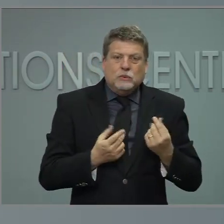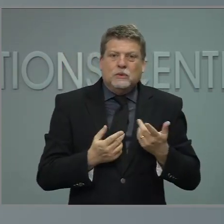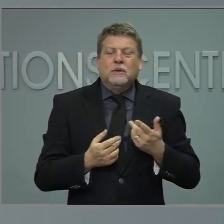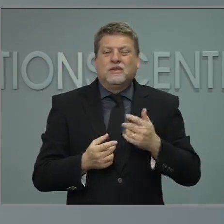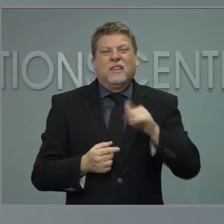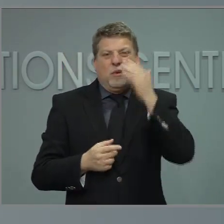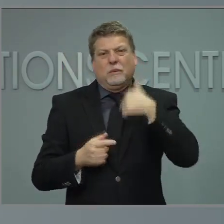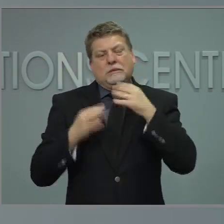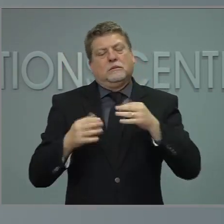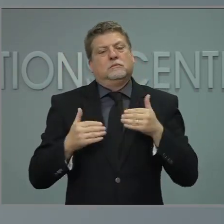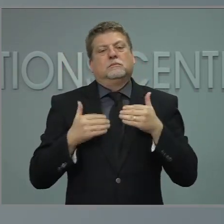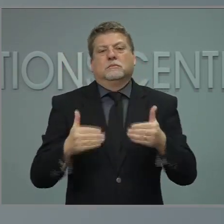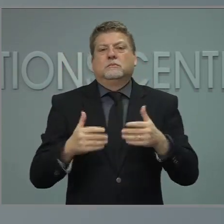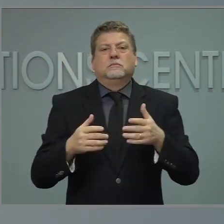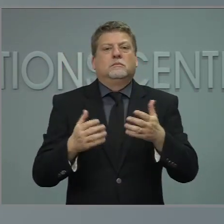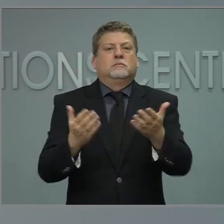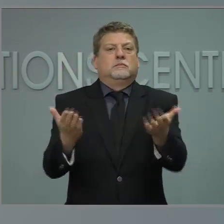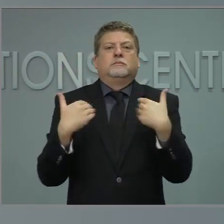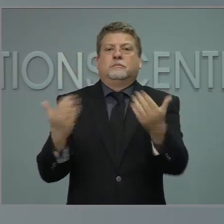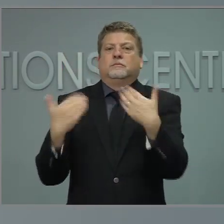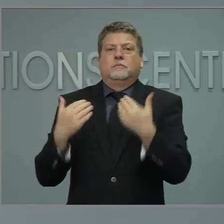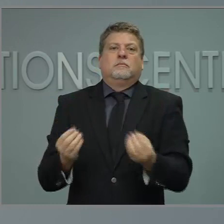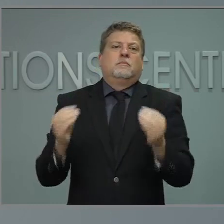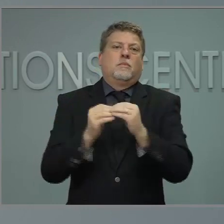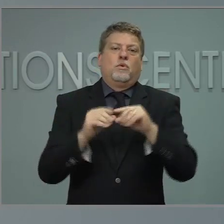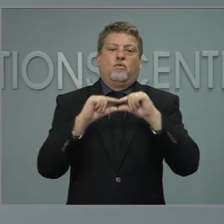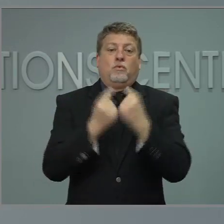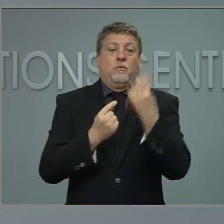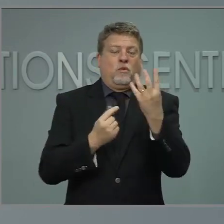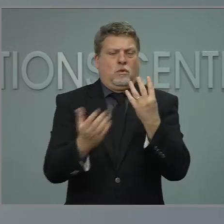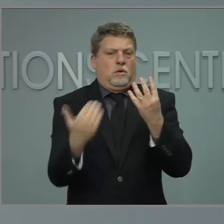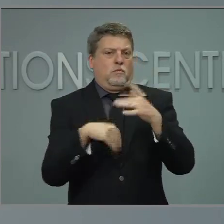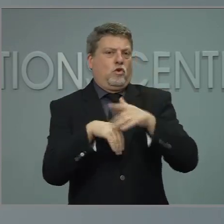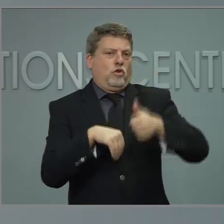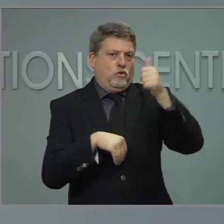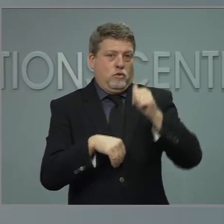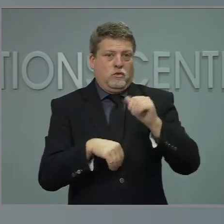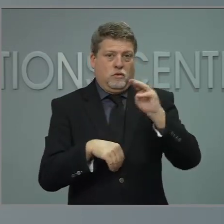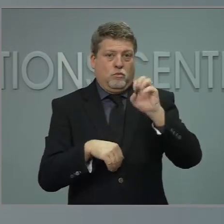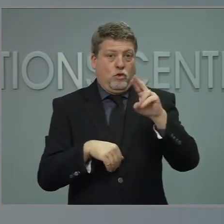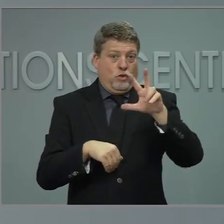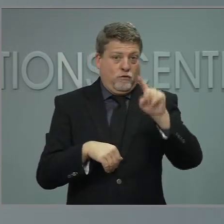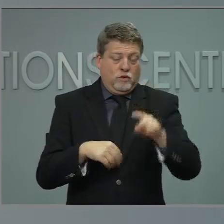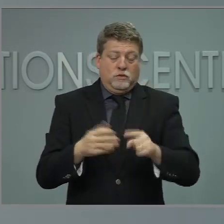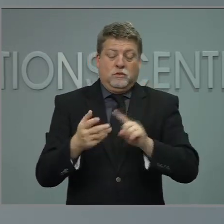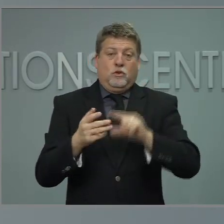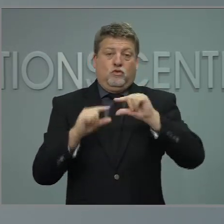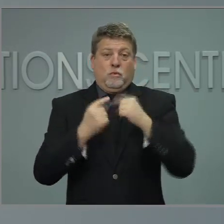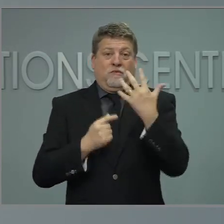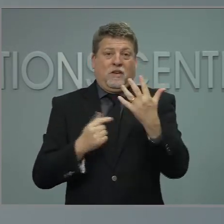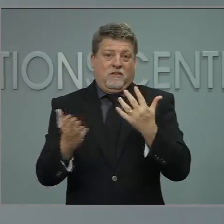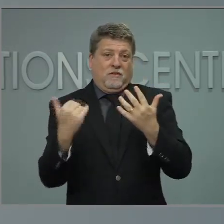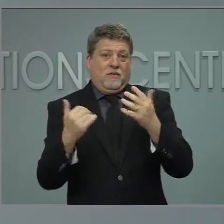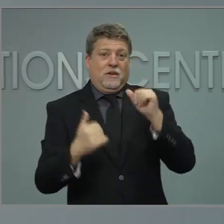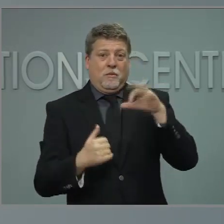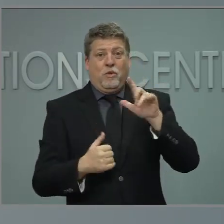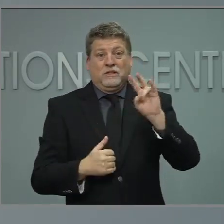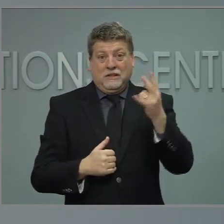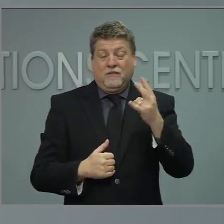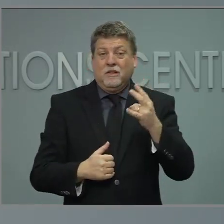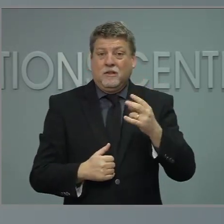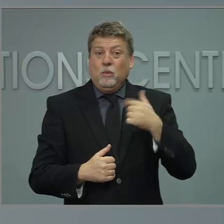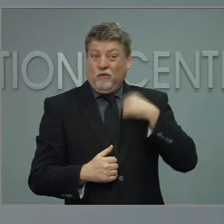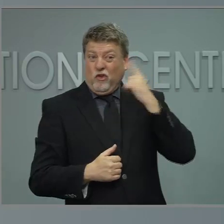April the 7th because we are hearing some from some providers that that they can